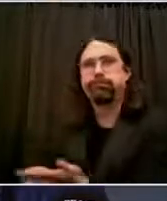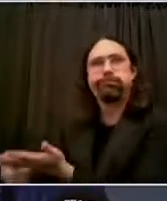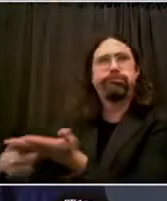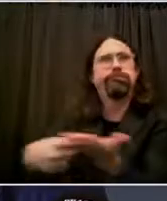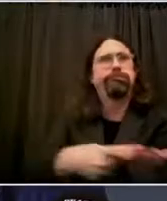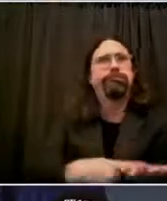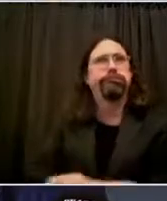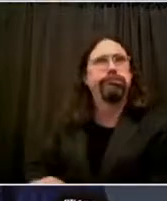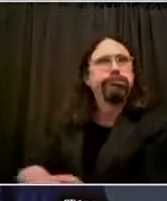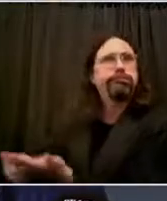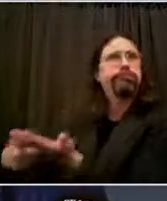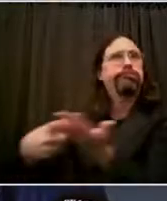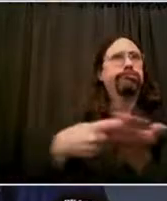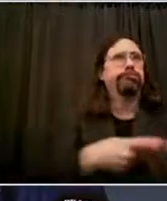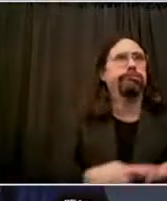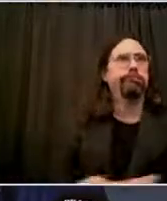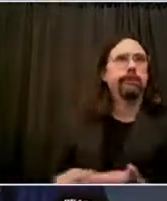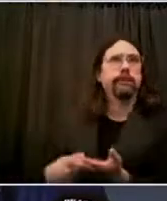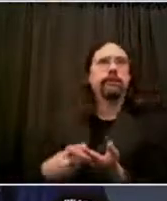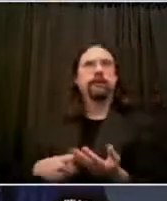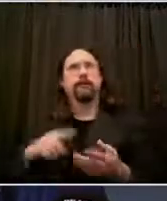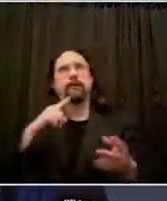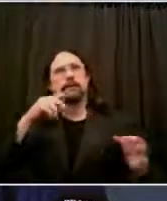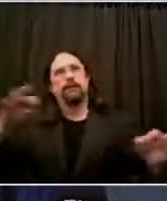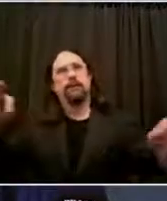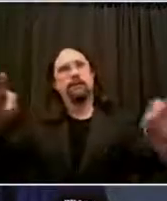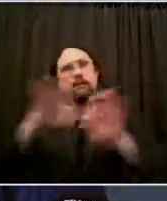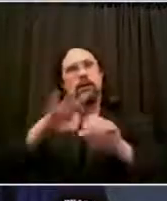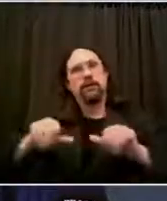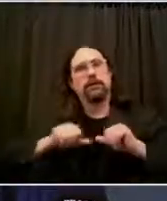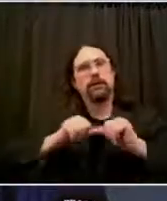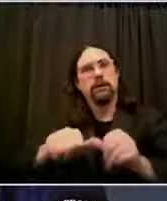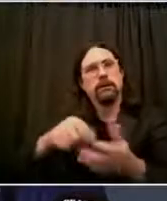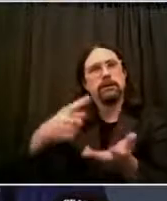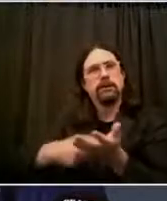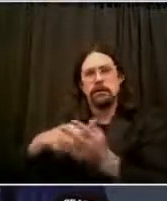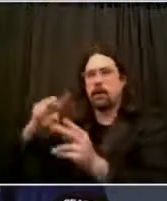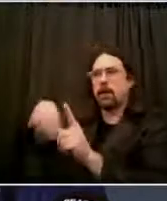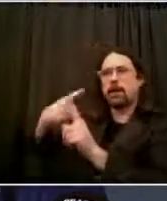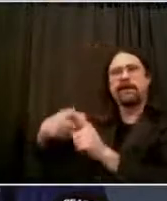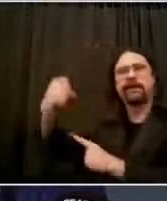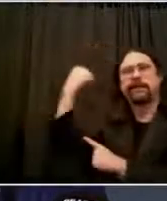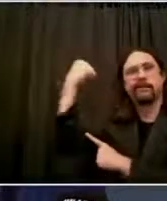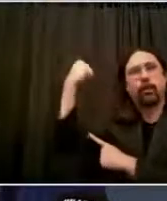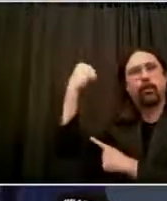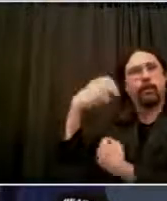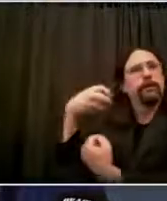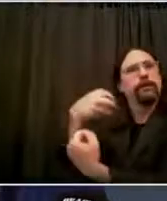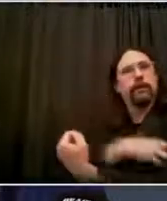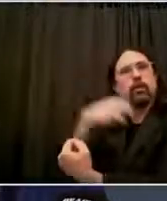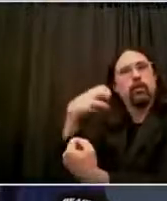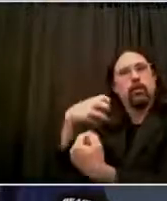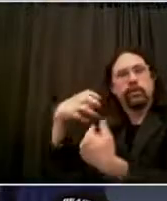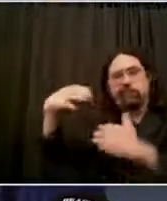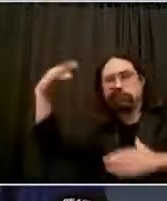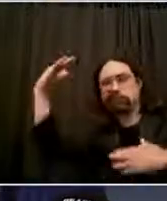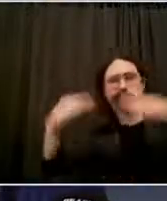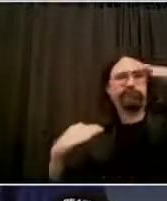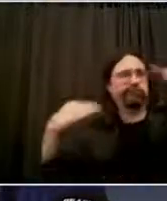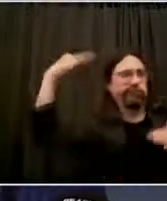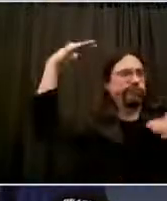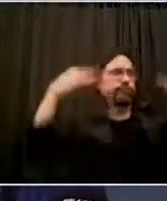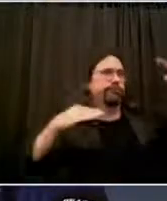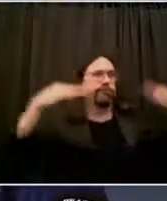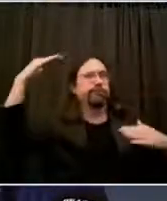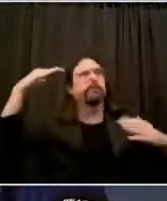have all agreed on is the only change to discuss is change that can happen now. Deeds, not words. And so we will continue in